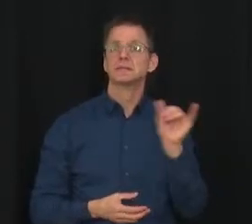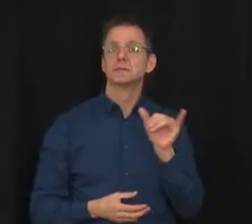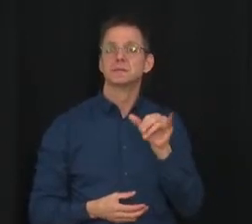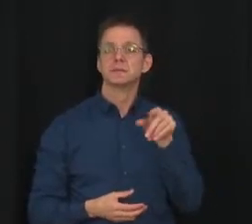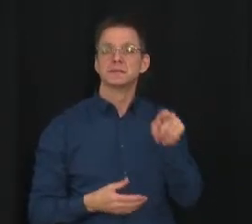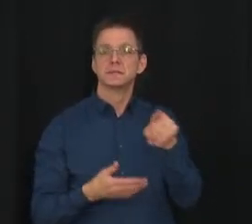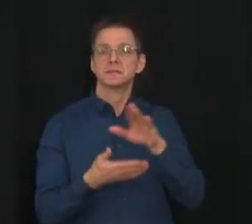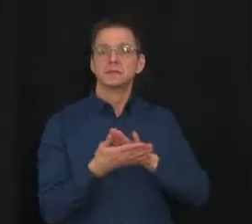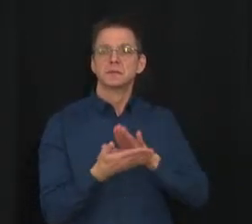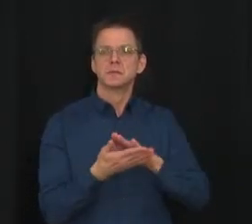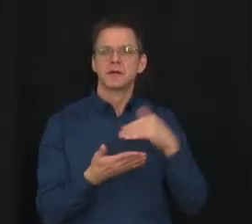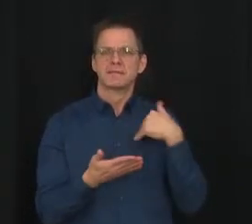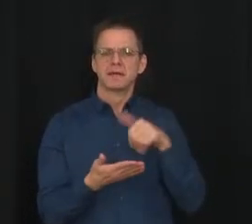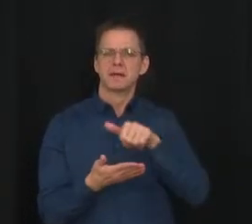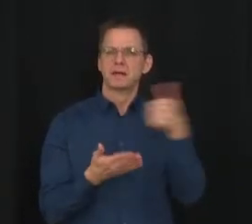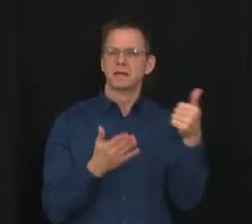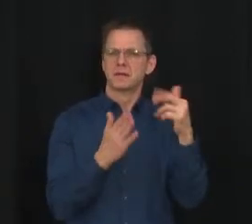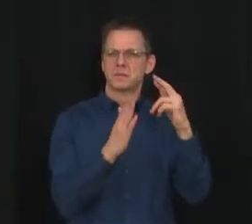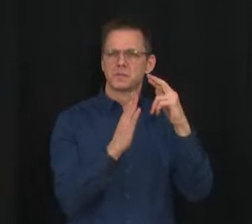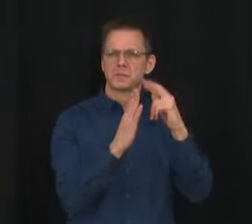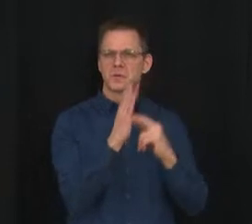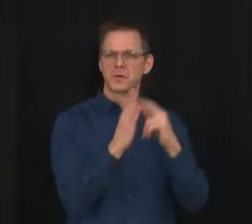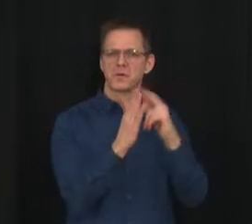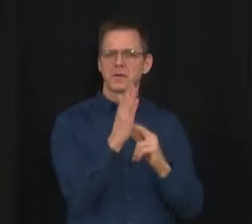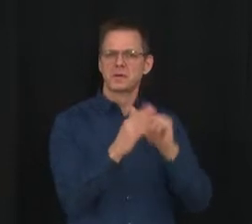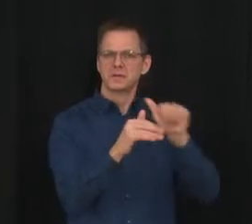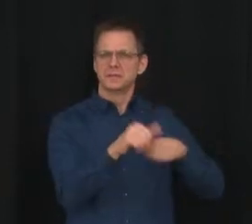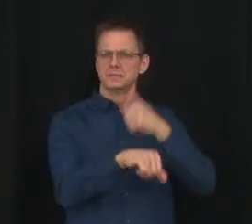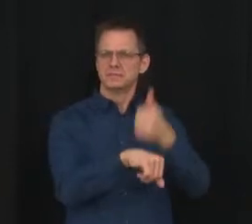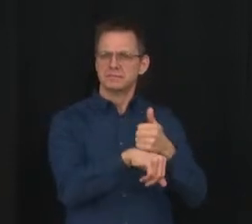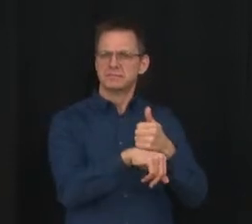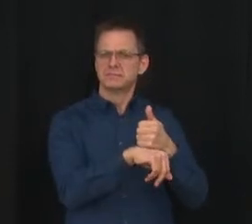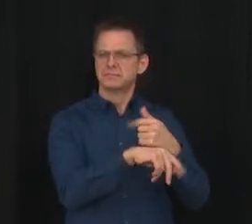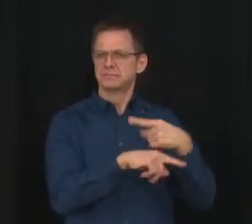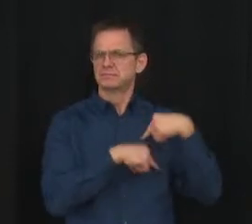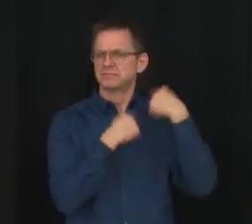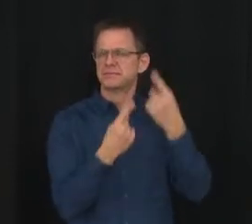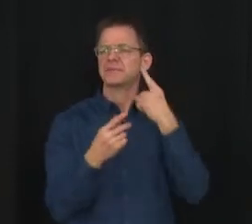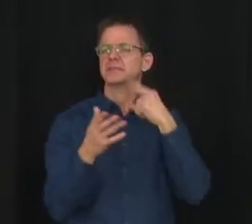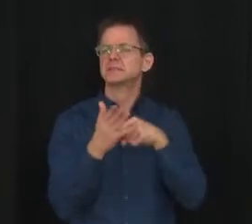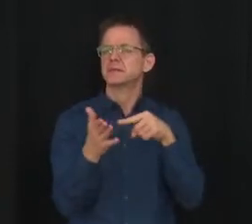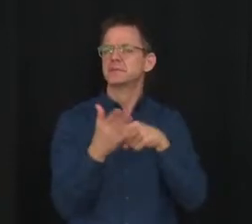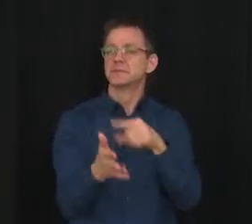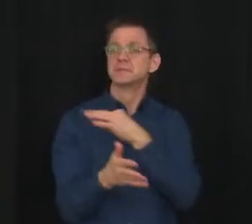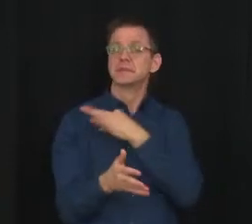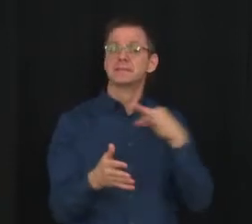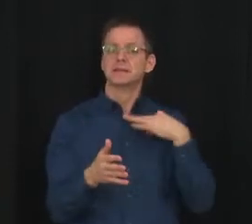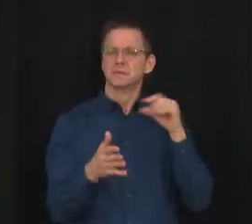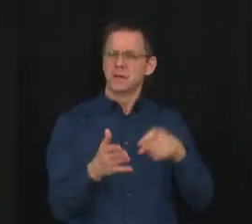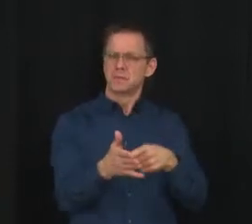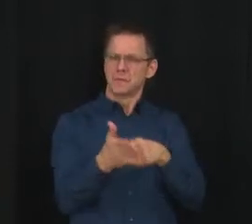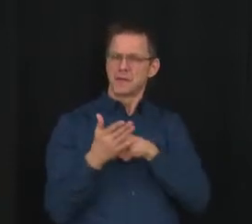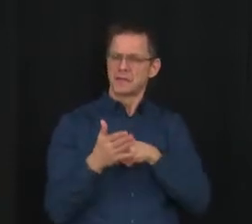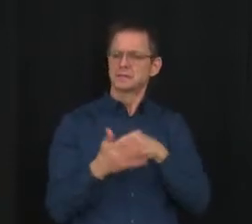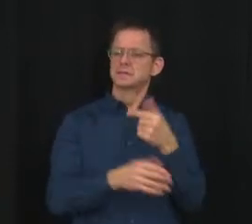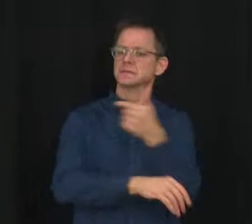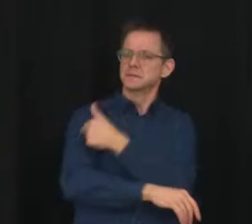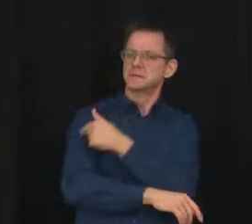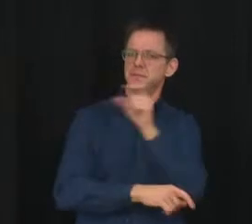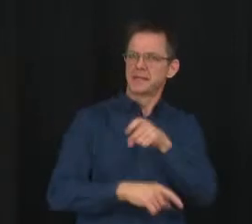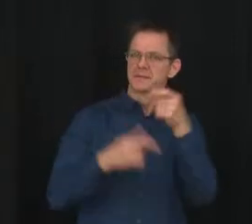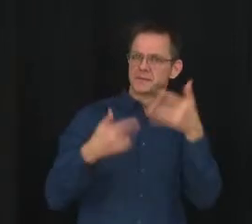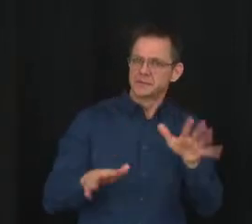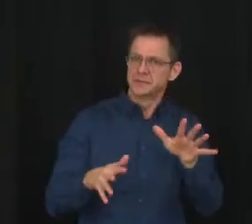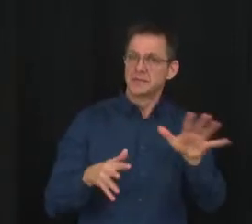masking, distancing, and enhanced cleaning measures. In making this decision, we looked very